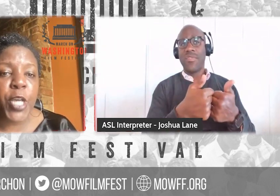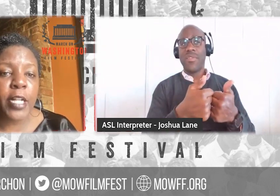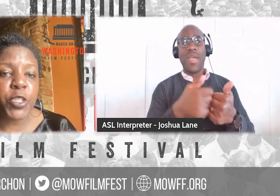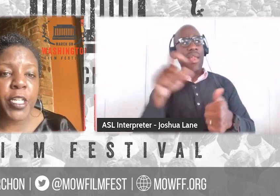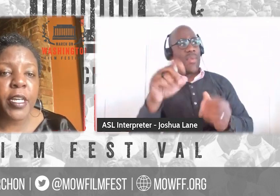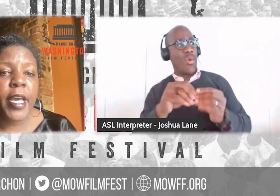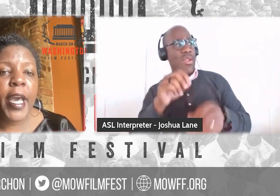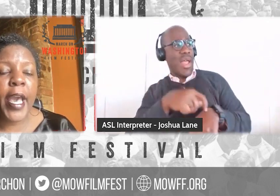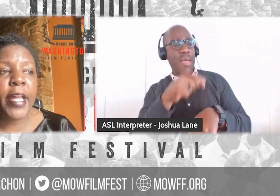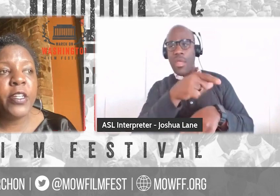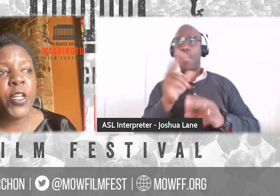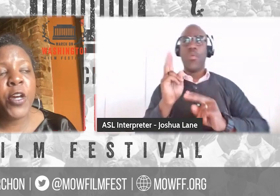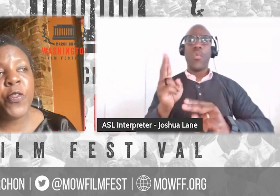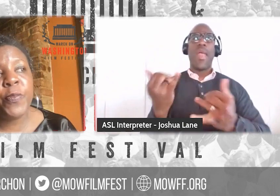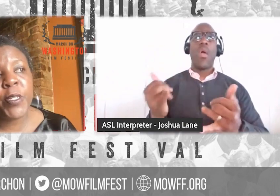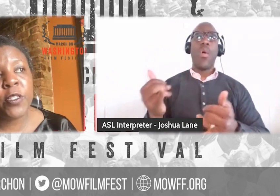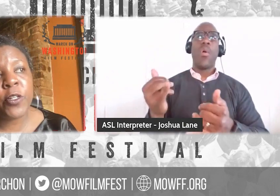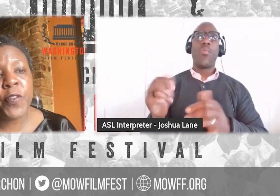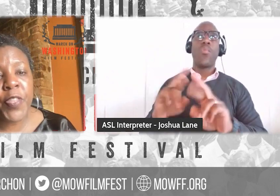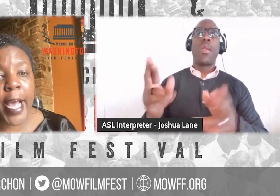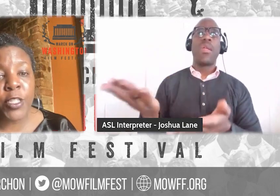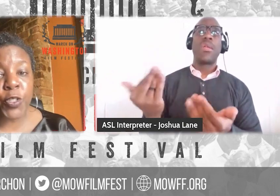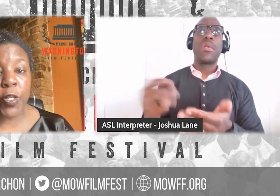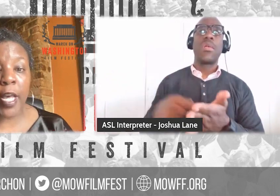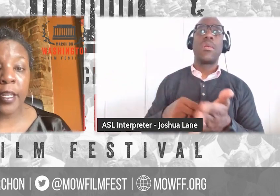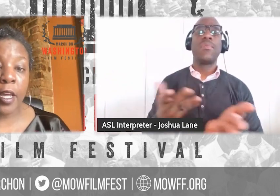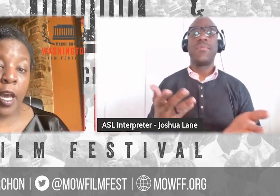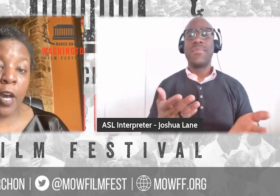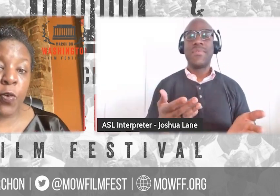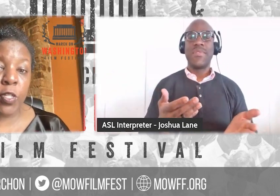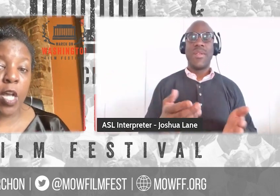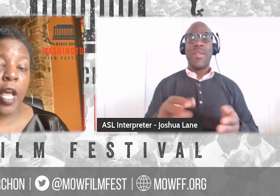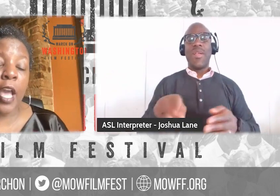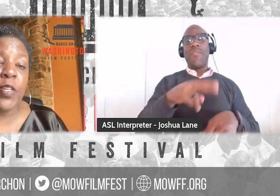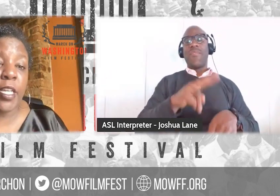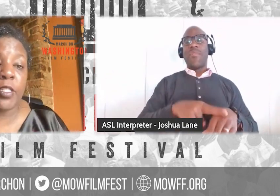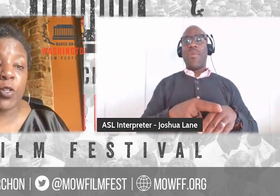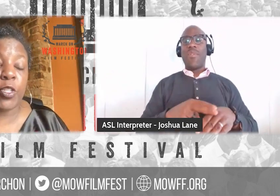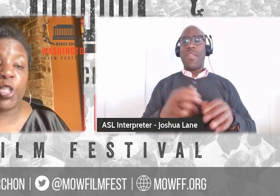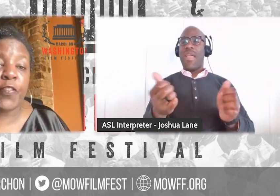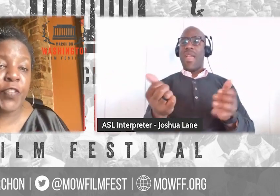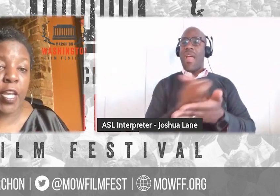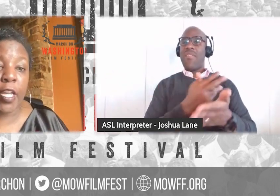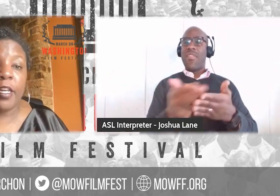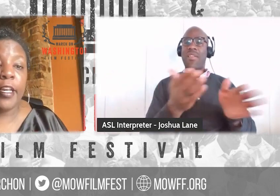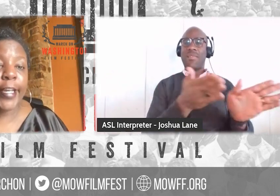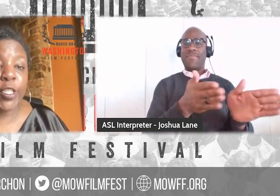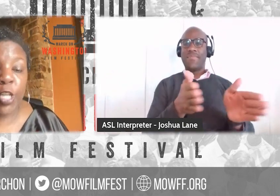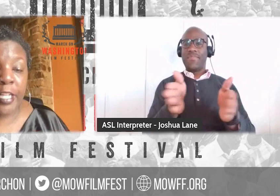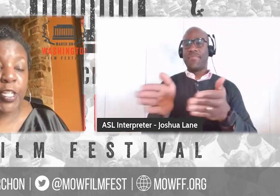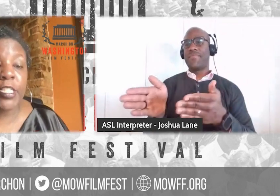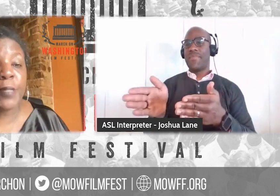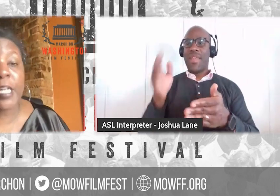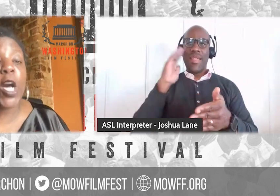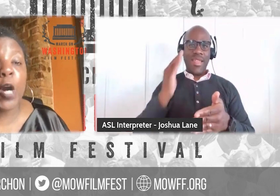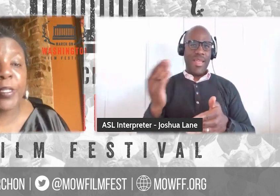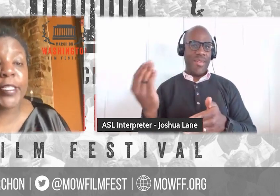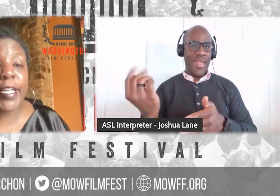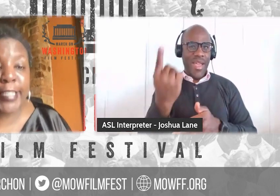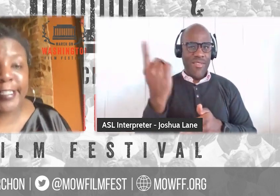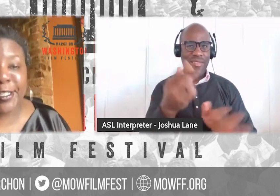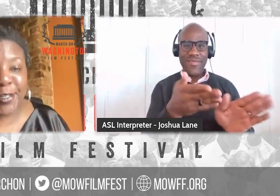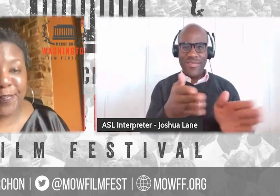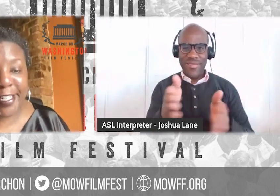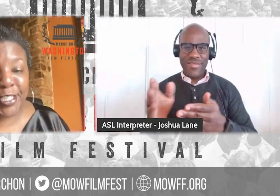challenging. And, you know, in terms of theatrical, and, of course, everything is sort of shifting and changing. It seems like it's